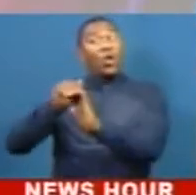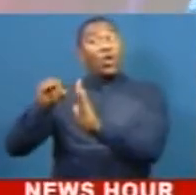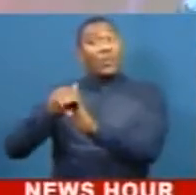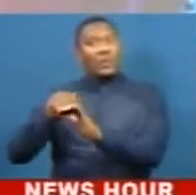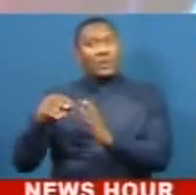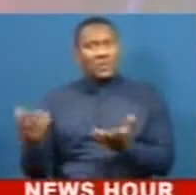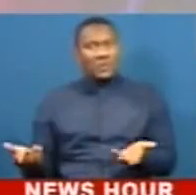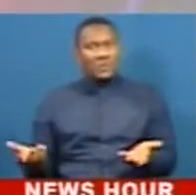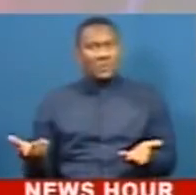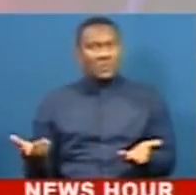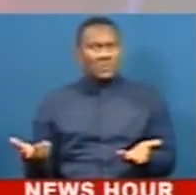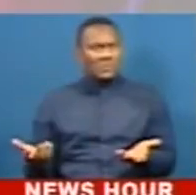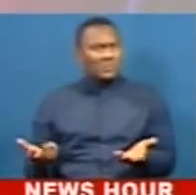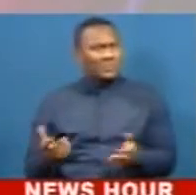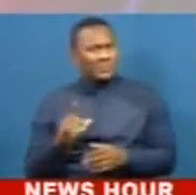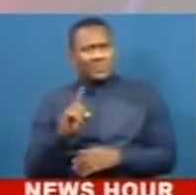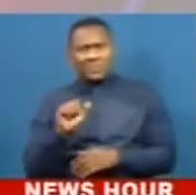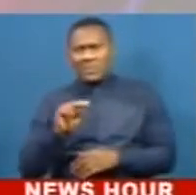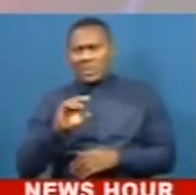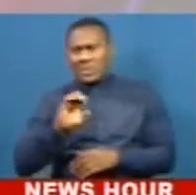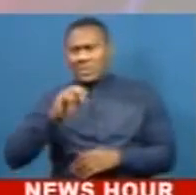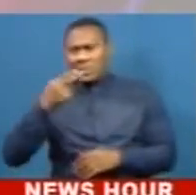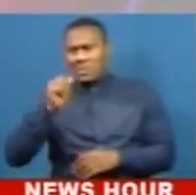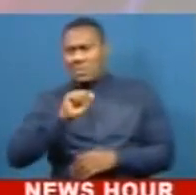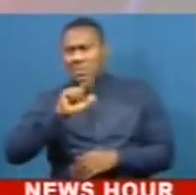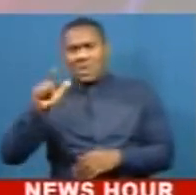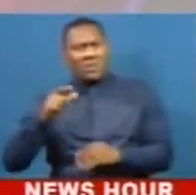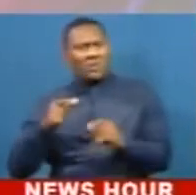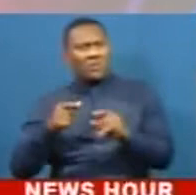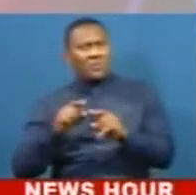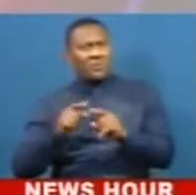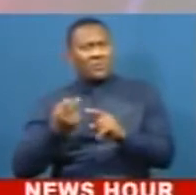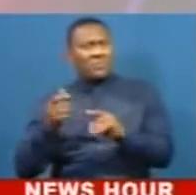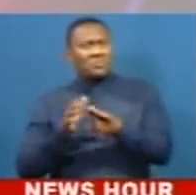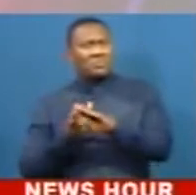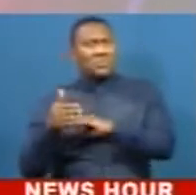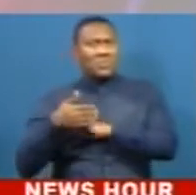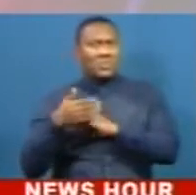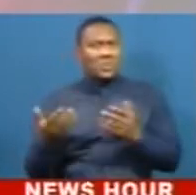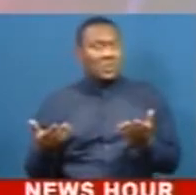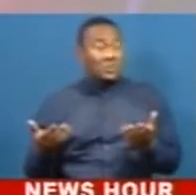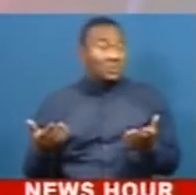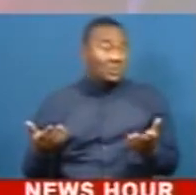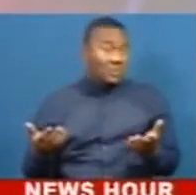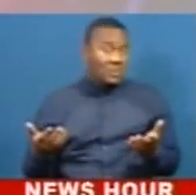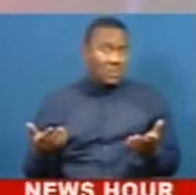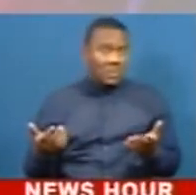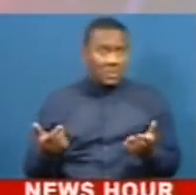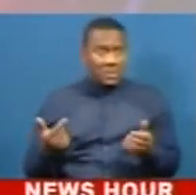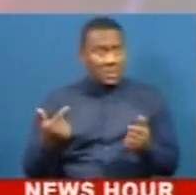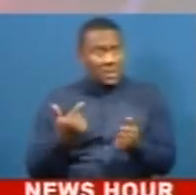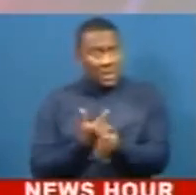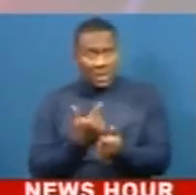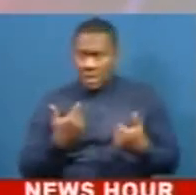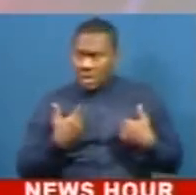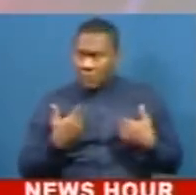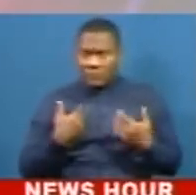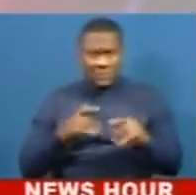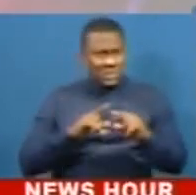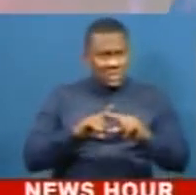They call that dance hall and all that, and people are happy. Ghana, look at our tribes. We have different forms of music.